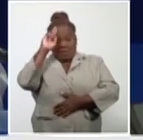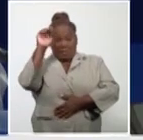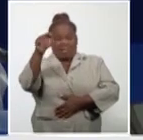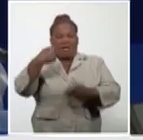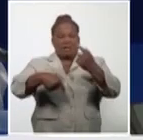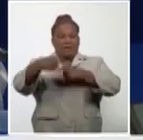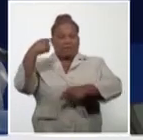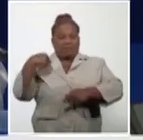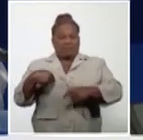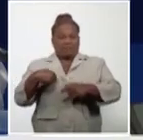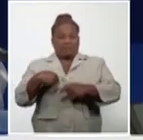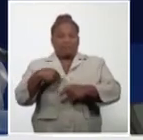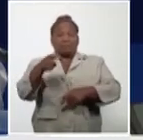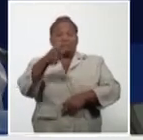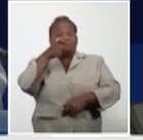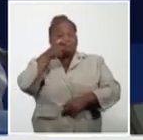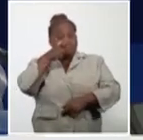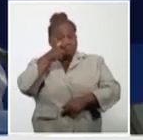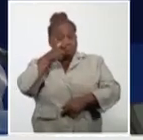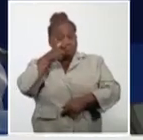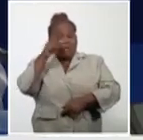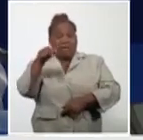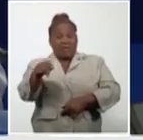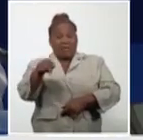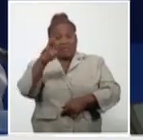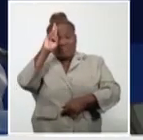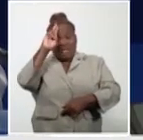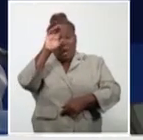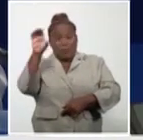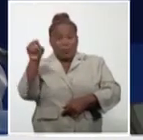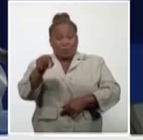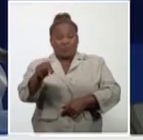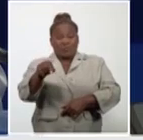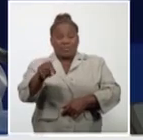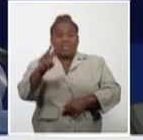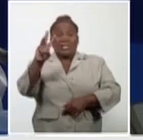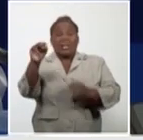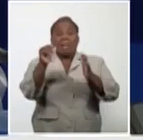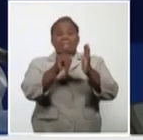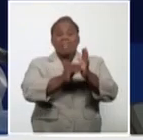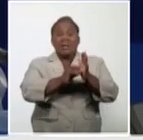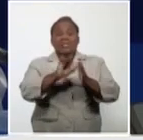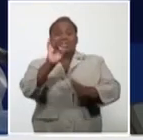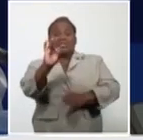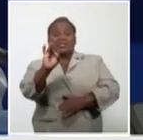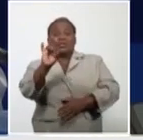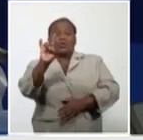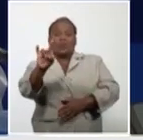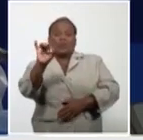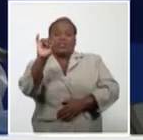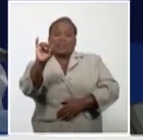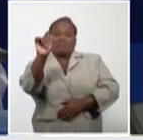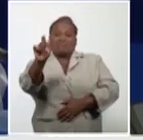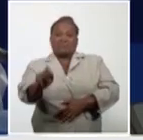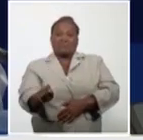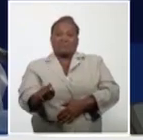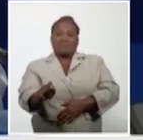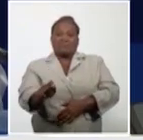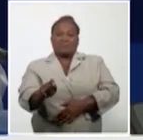,796 people are monitored in the primary health care system.